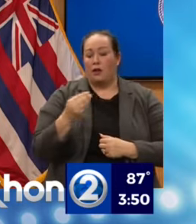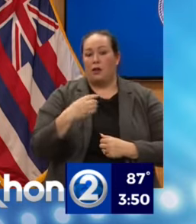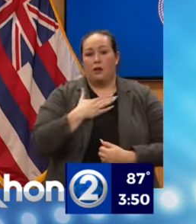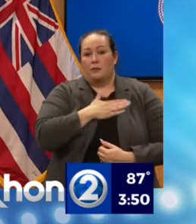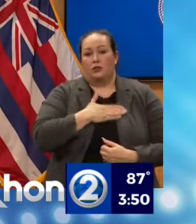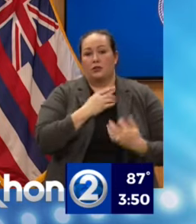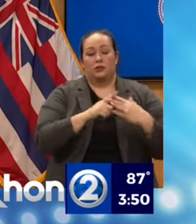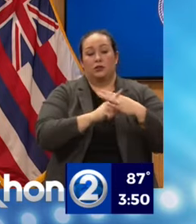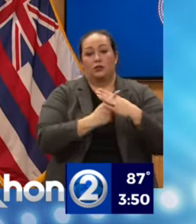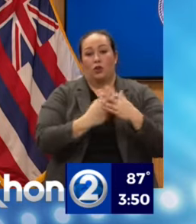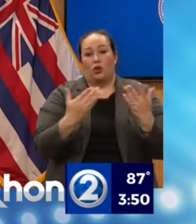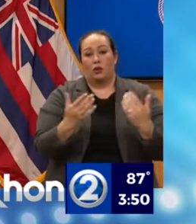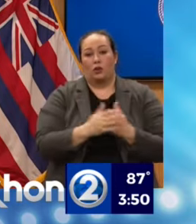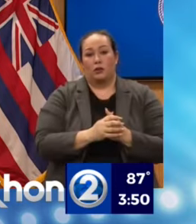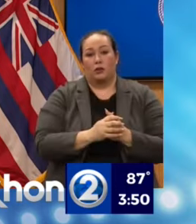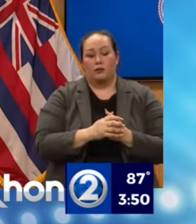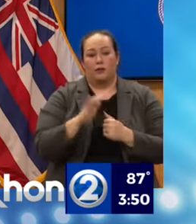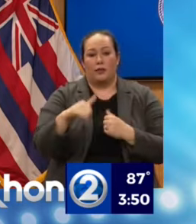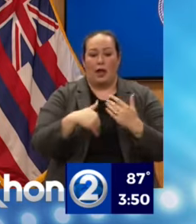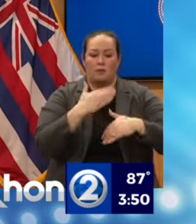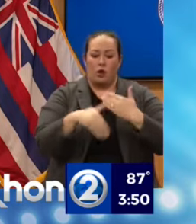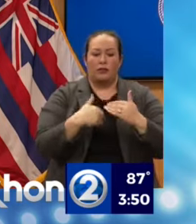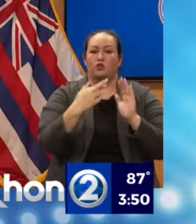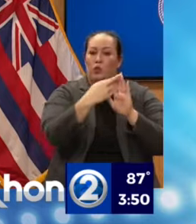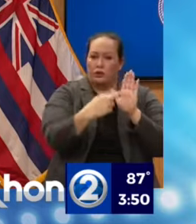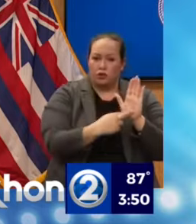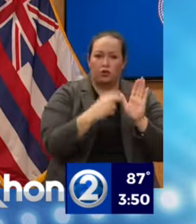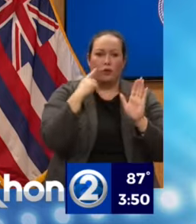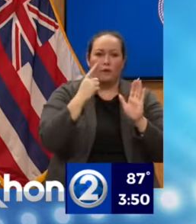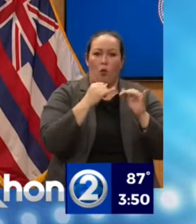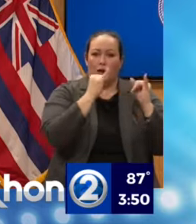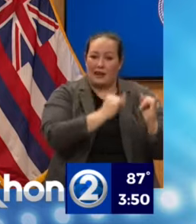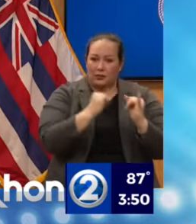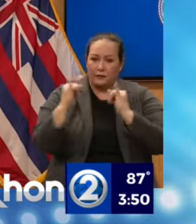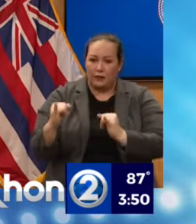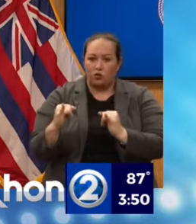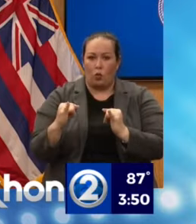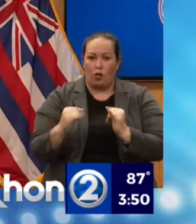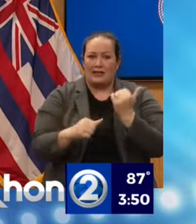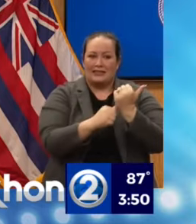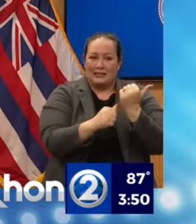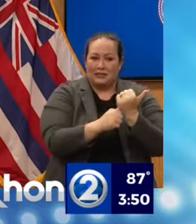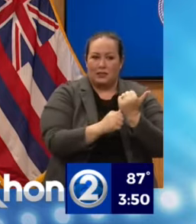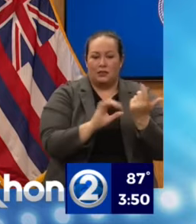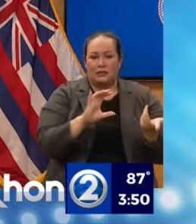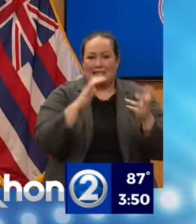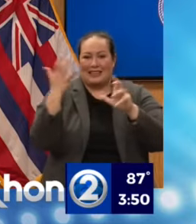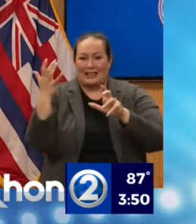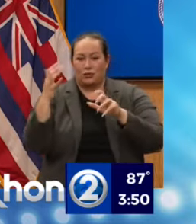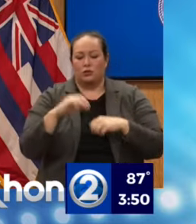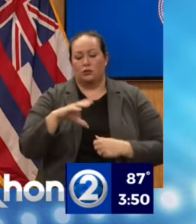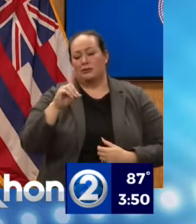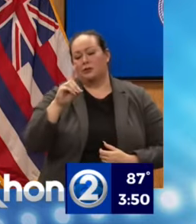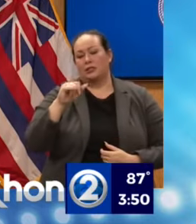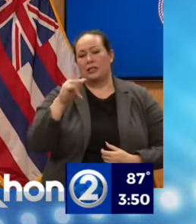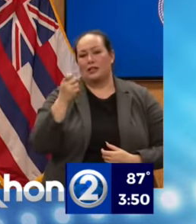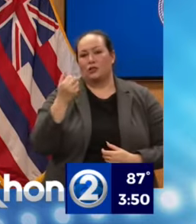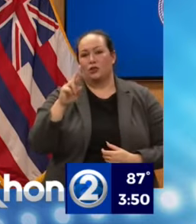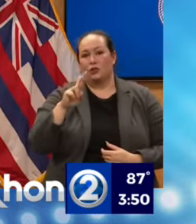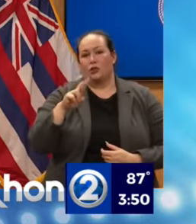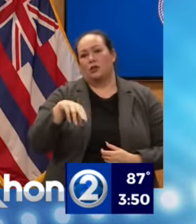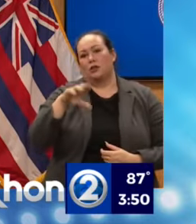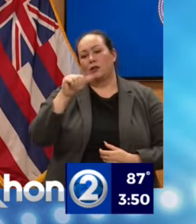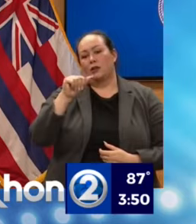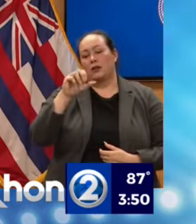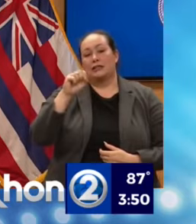start by starting that process to register for individual assistance at disasterassistance.gov and 1-800-320